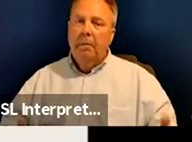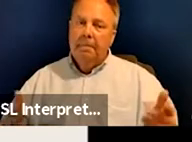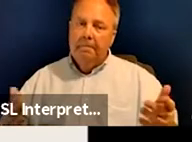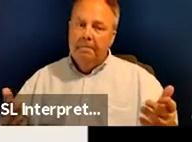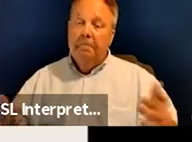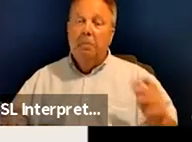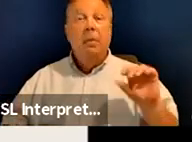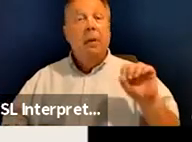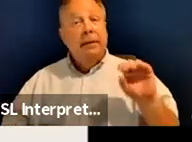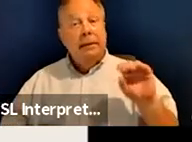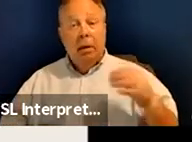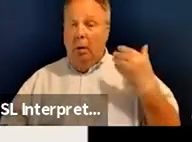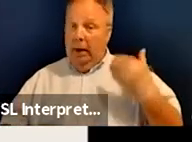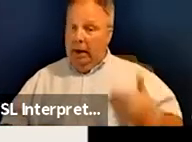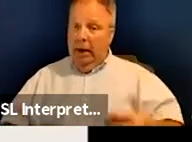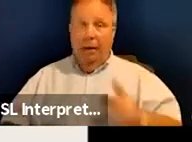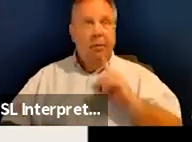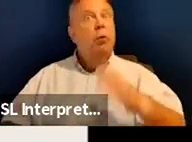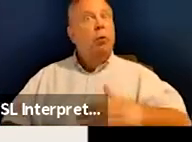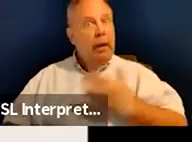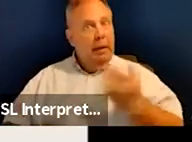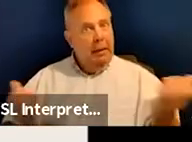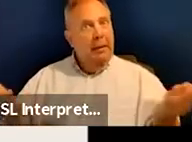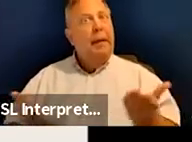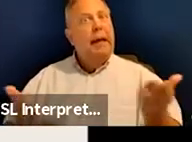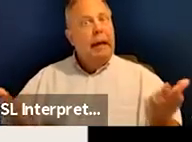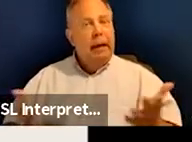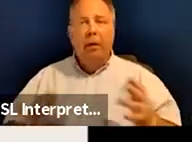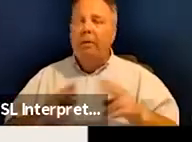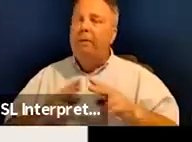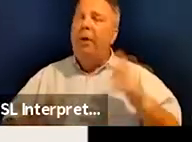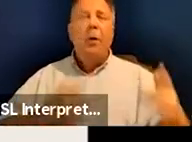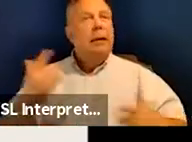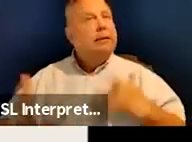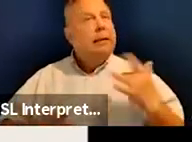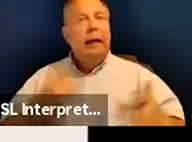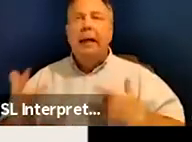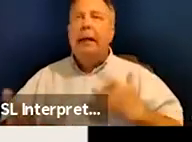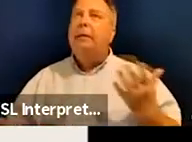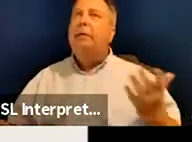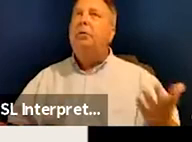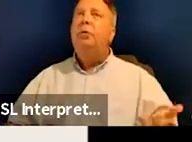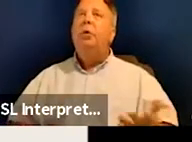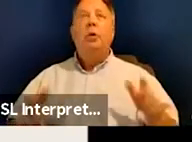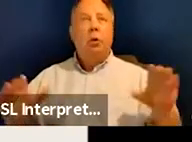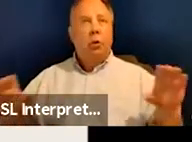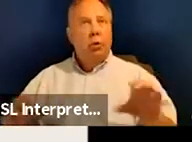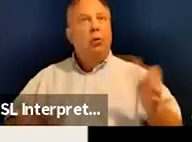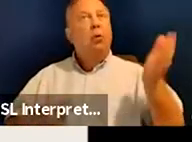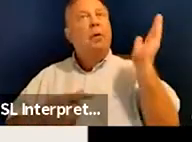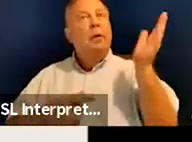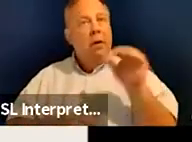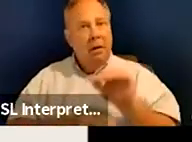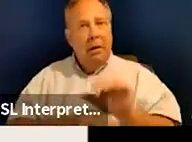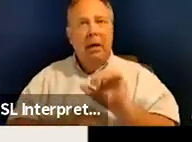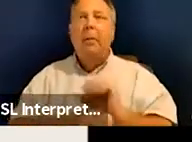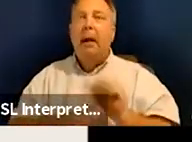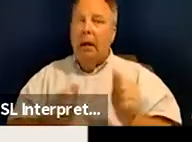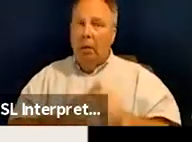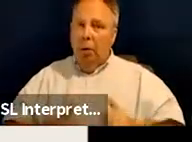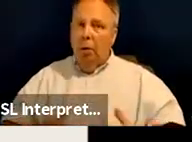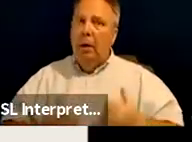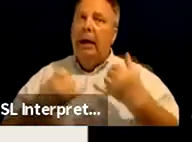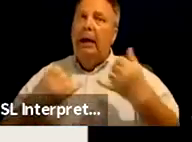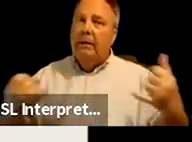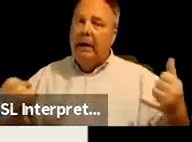So I am really happy to be here. Very excited to do this talk tonight and work with lifelines and